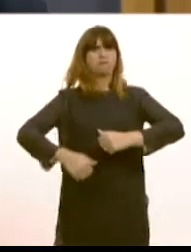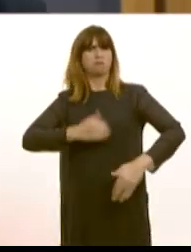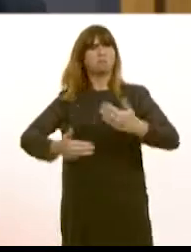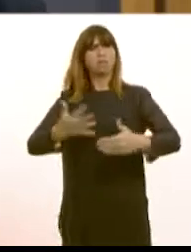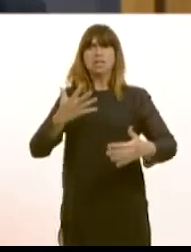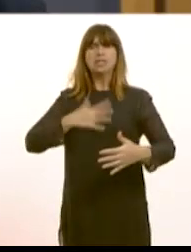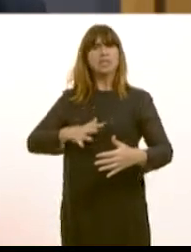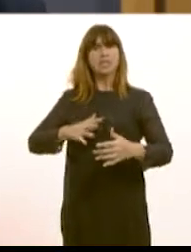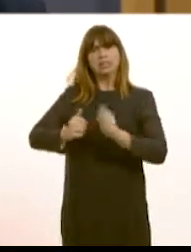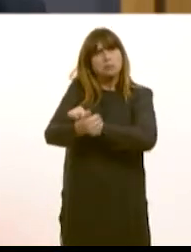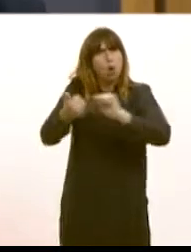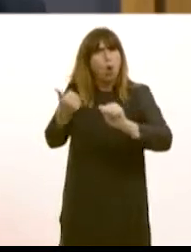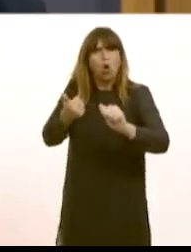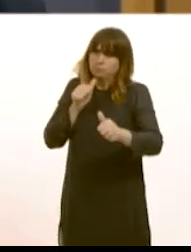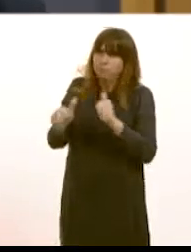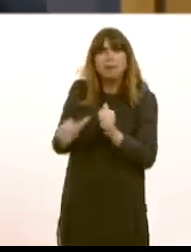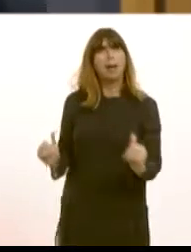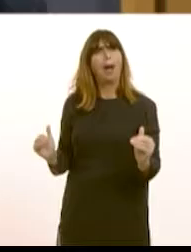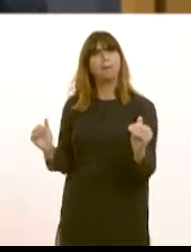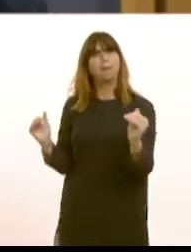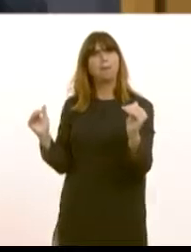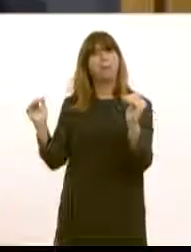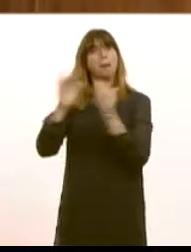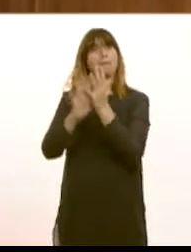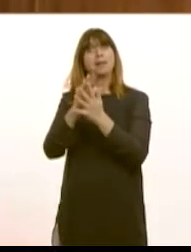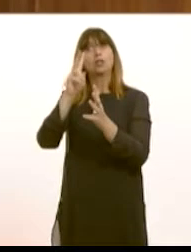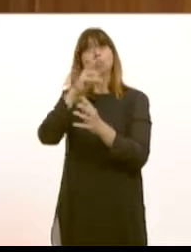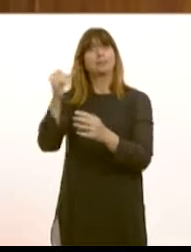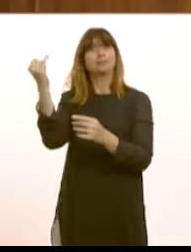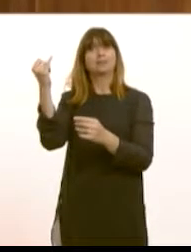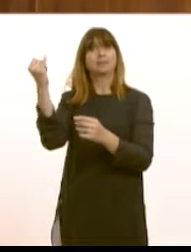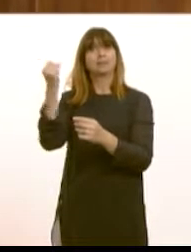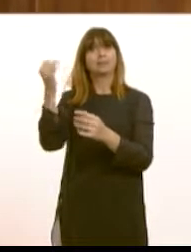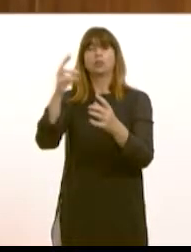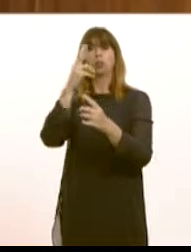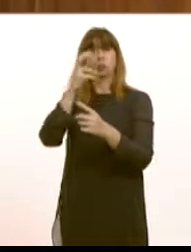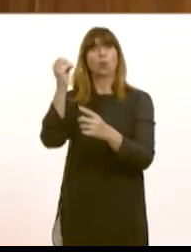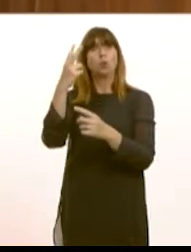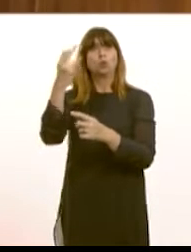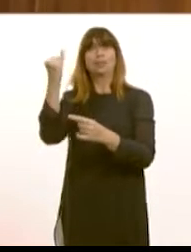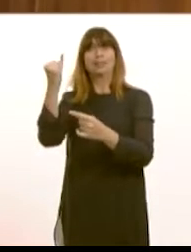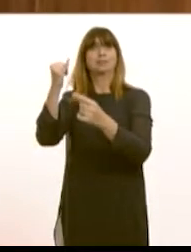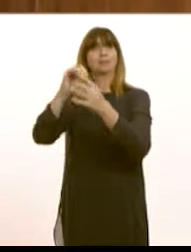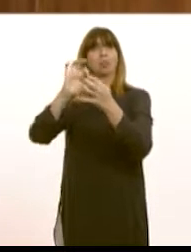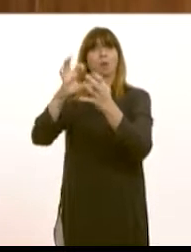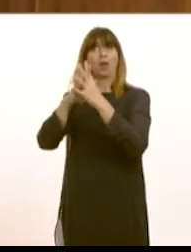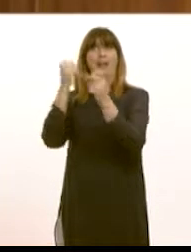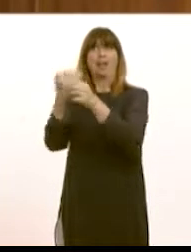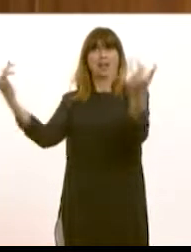Wales' sporting infrastructure so that we can host the Games in 2026. I don't think 10% of our budget is peanuts with respect to the